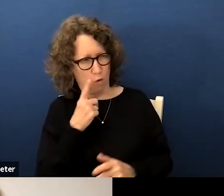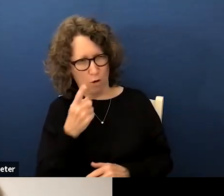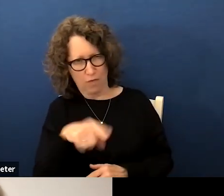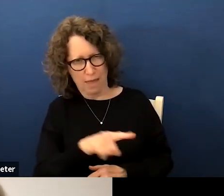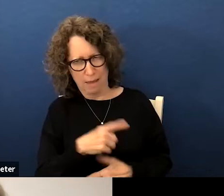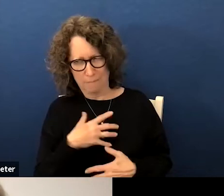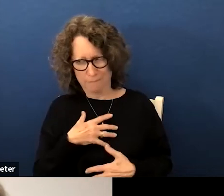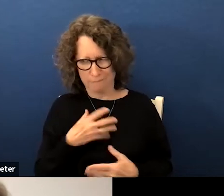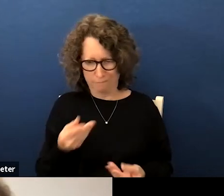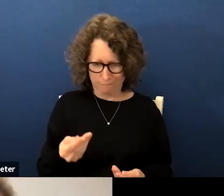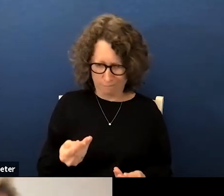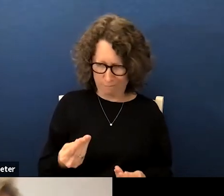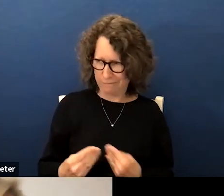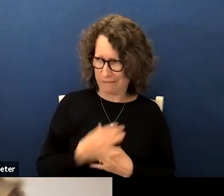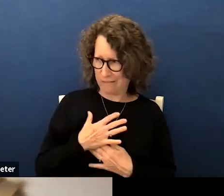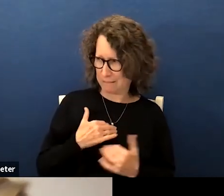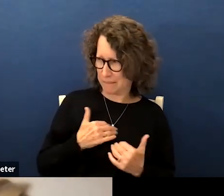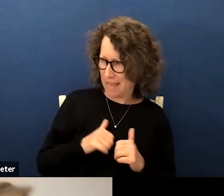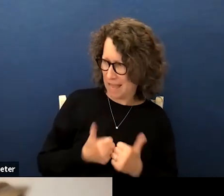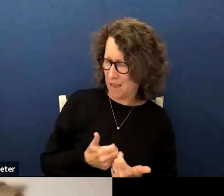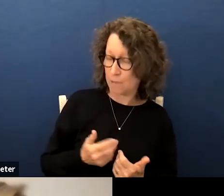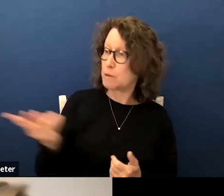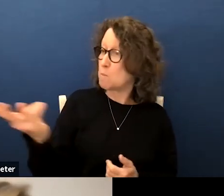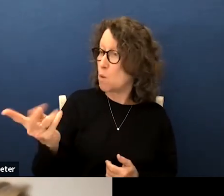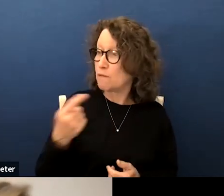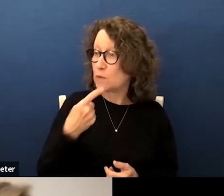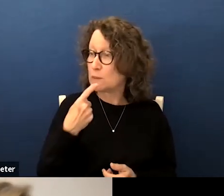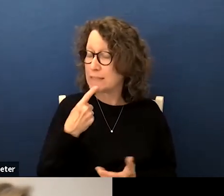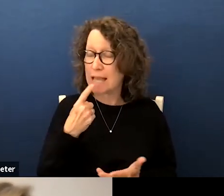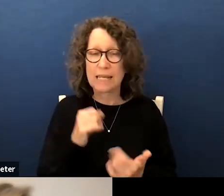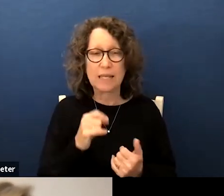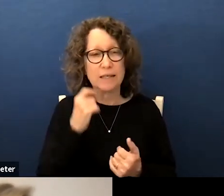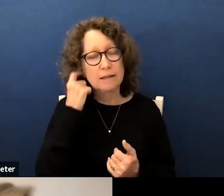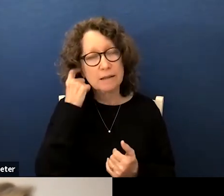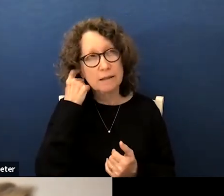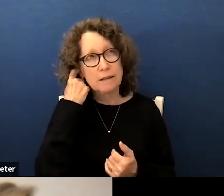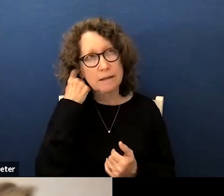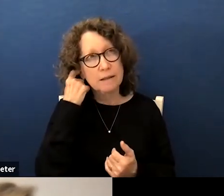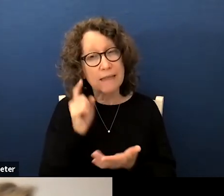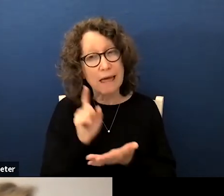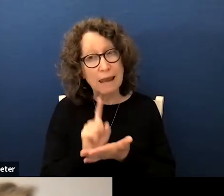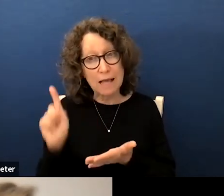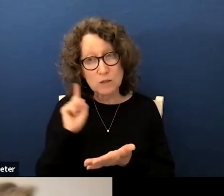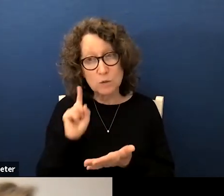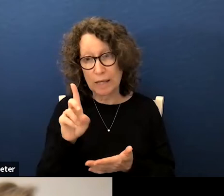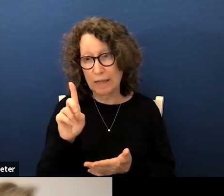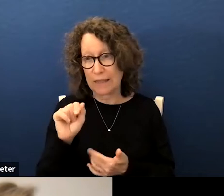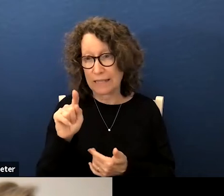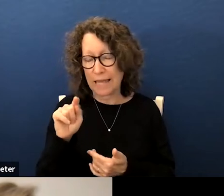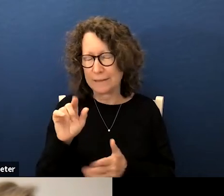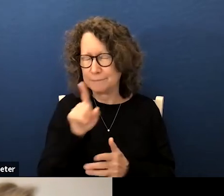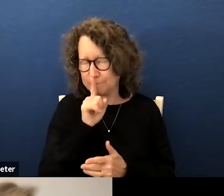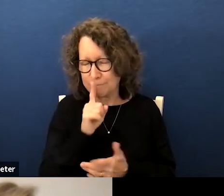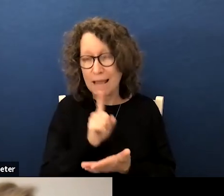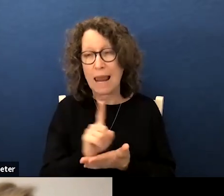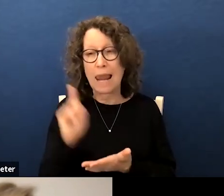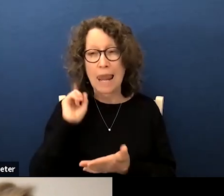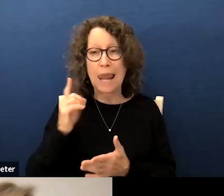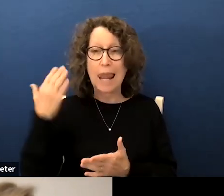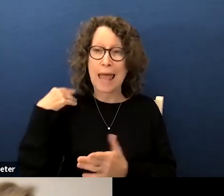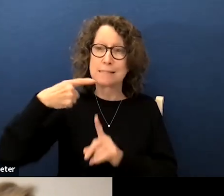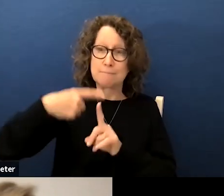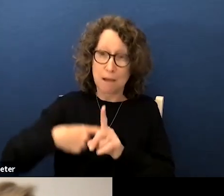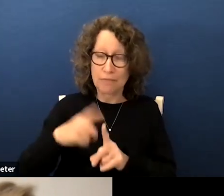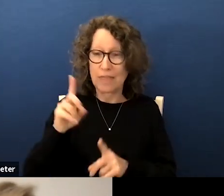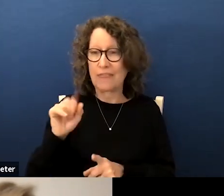i if the both of you said that it was that last week the data was presented i mean last month yes the